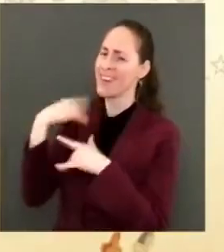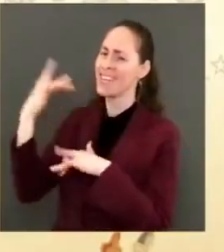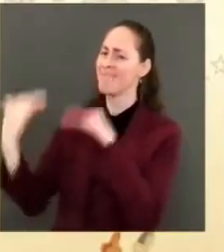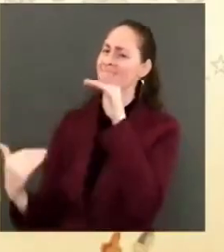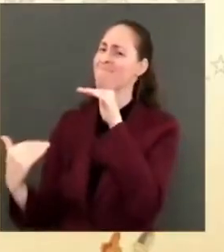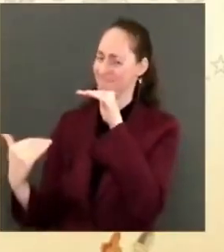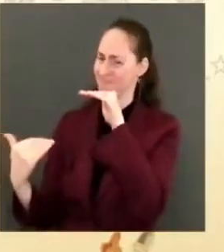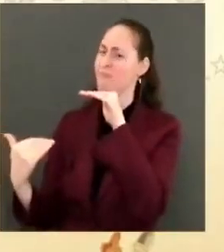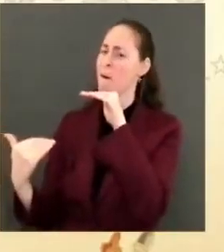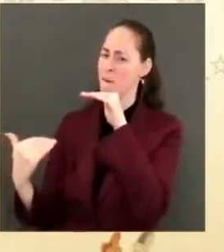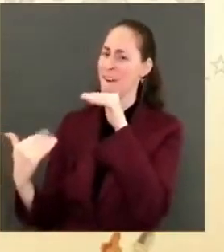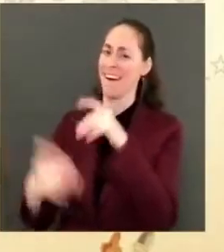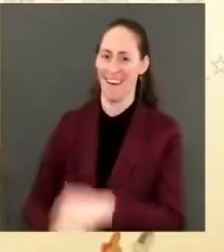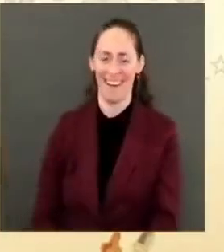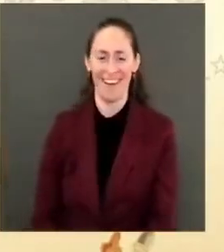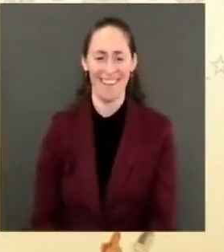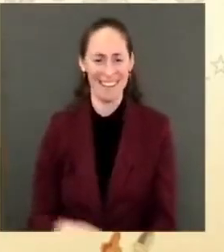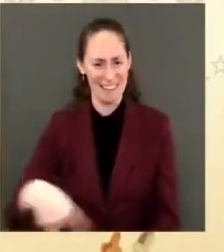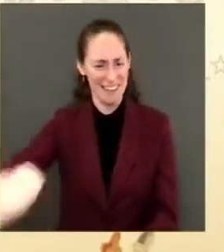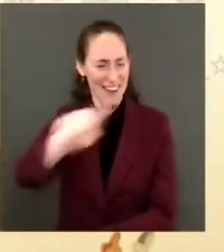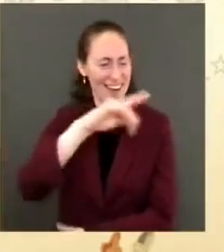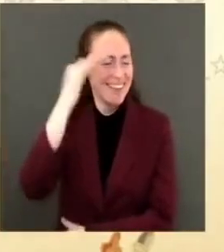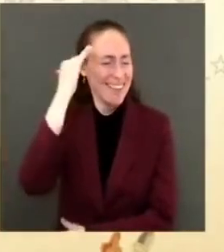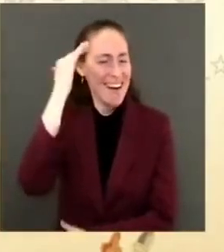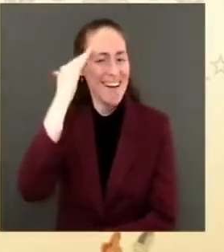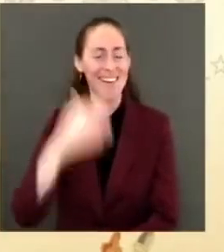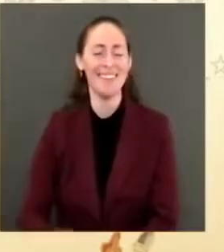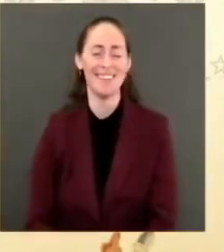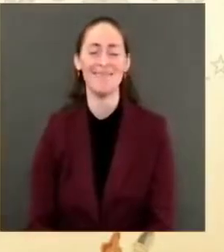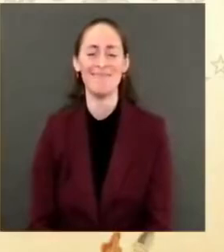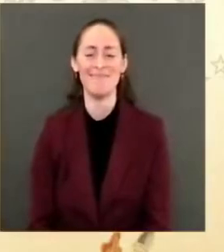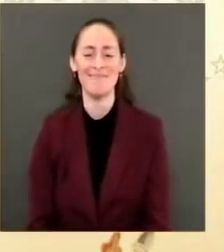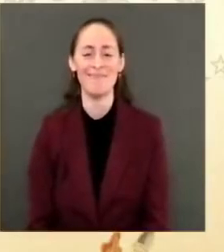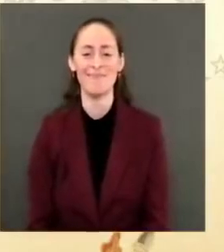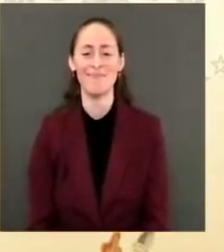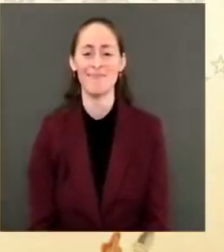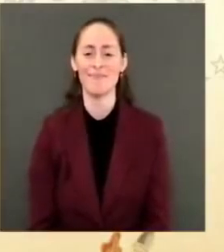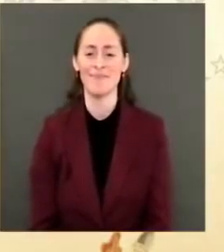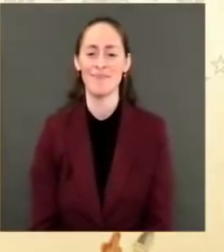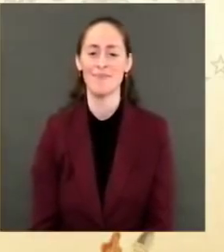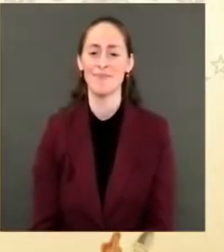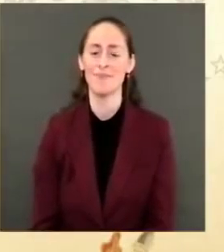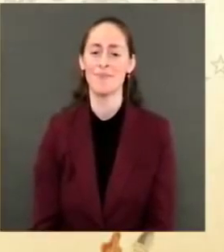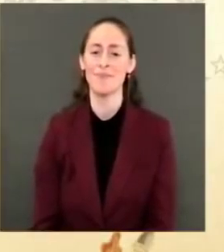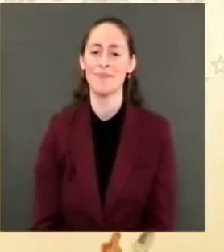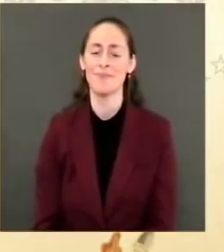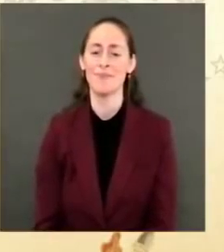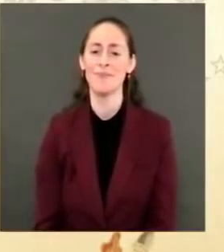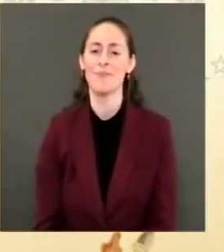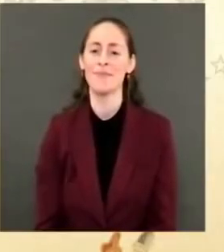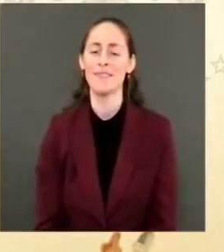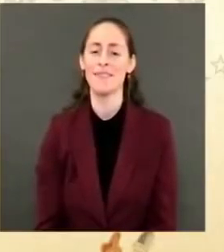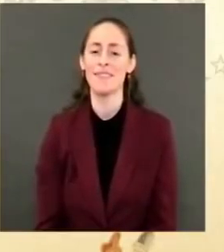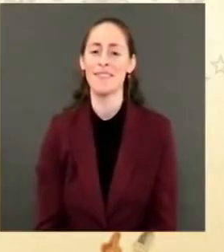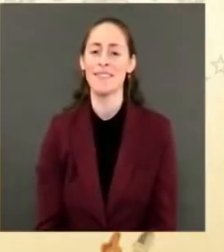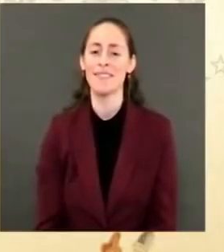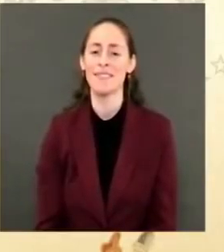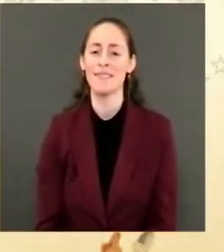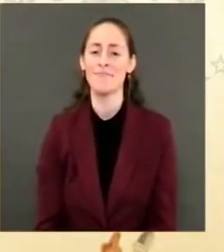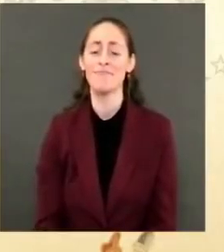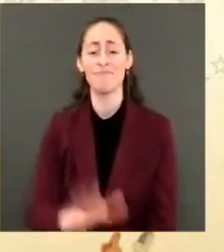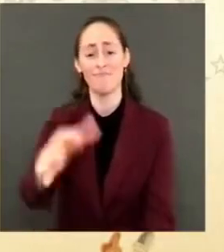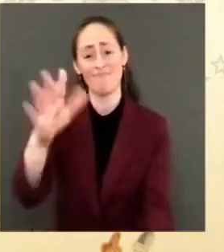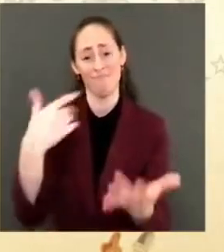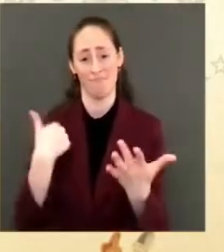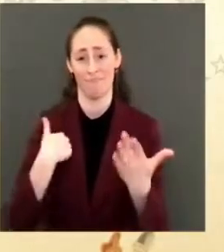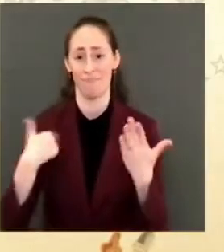So, you know, they also serve only stand and wait. Folks, I want to thank not only you warriors. I want